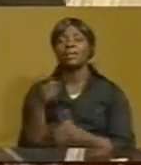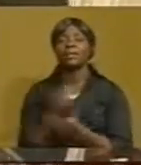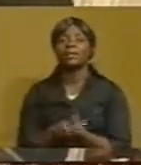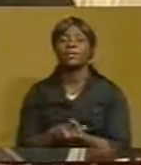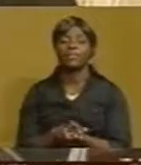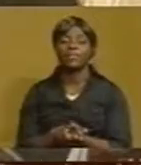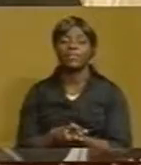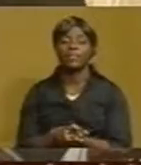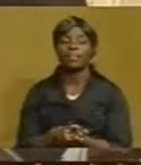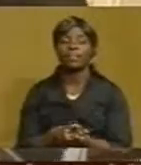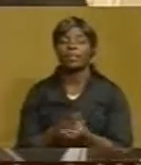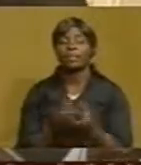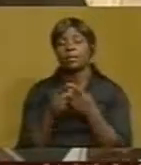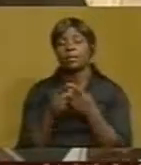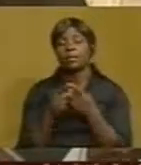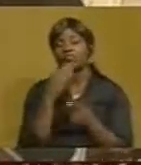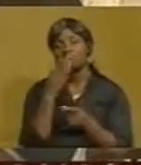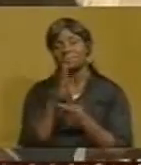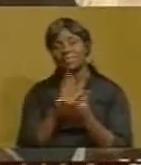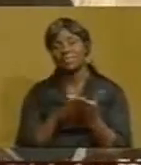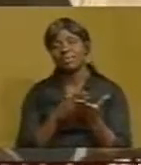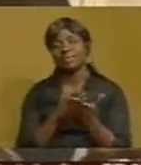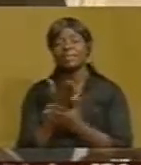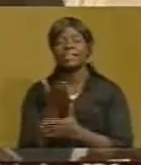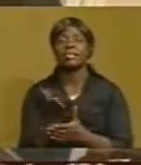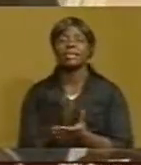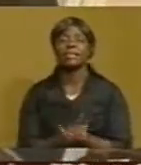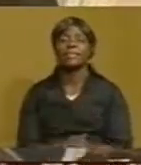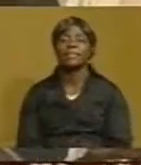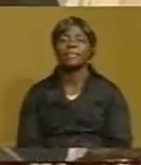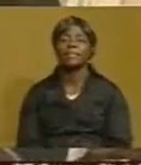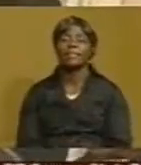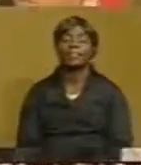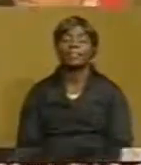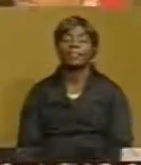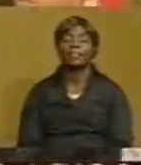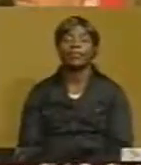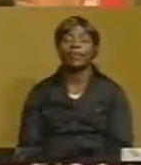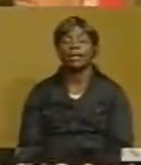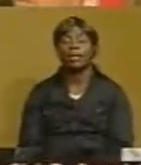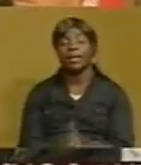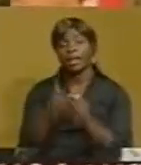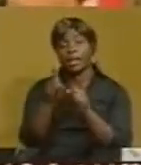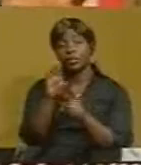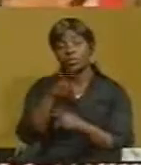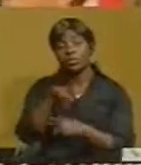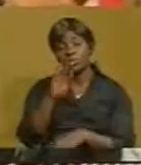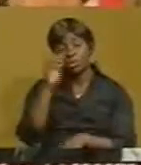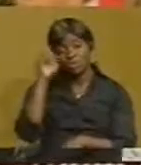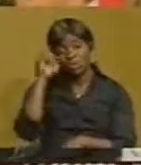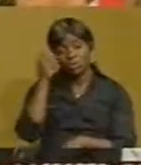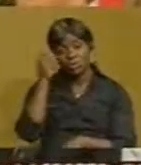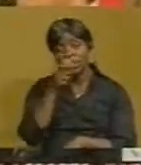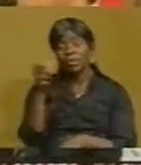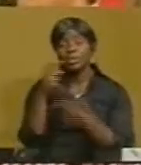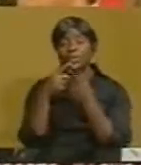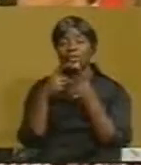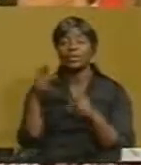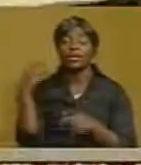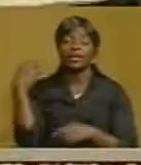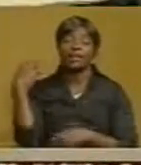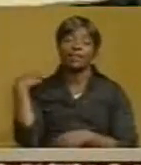safe heaven for investors. Ladies and gentlemen, we are all aware that government will be